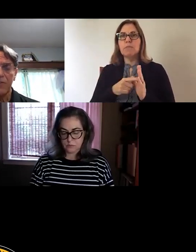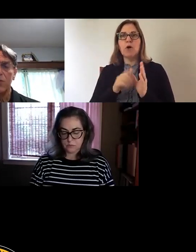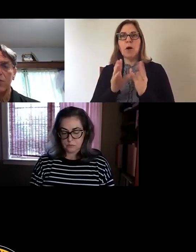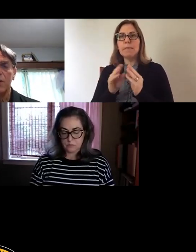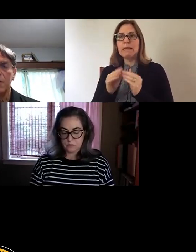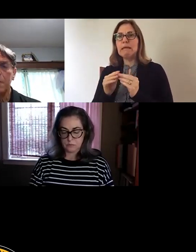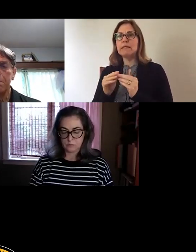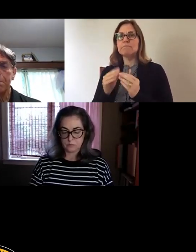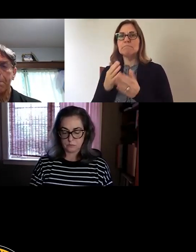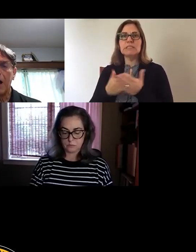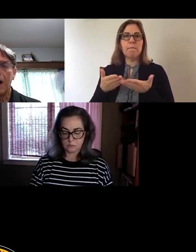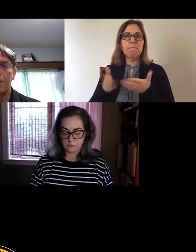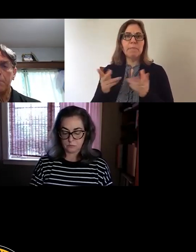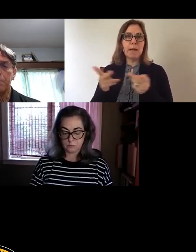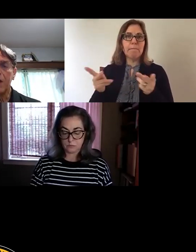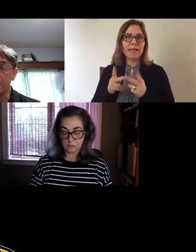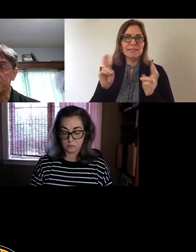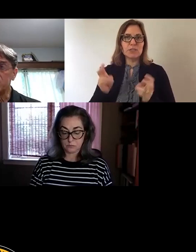place issues.